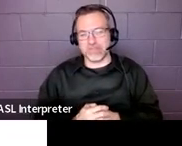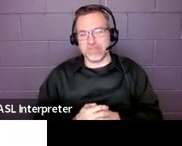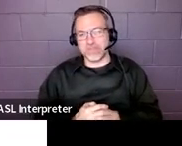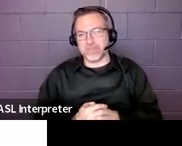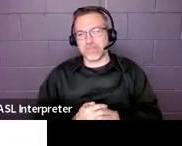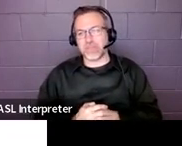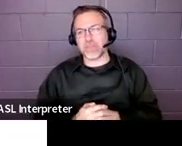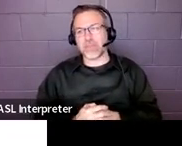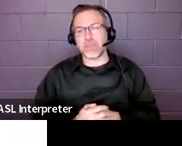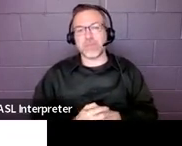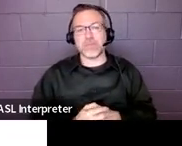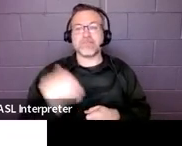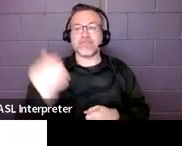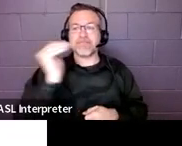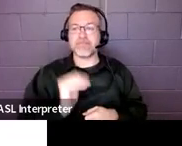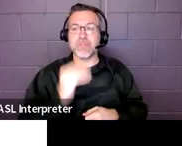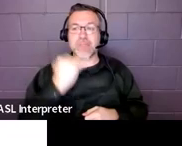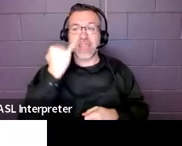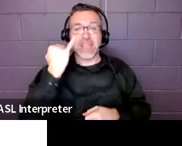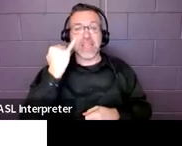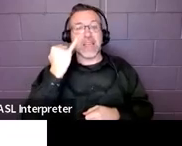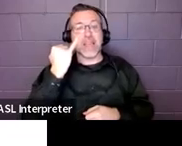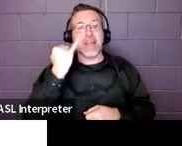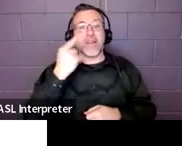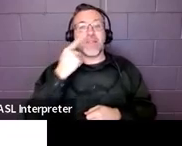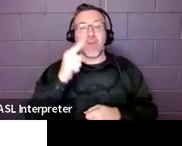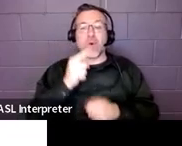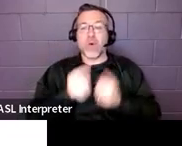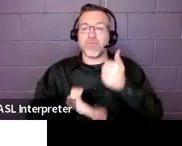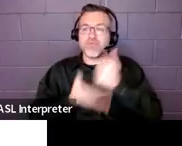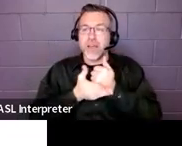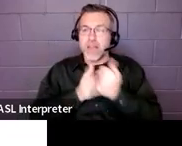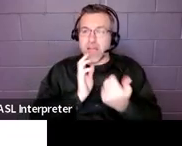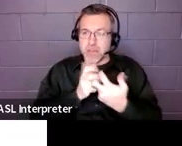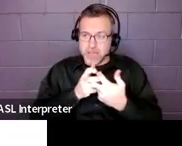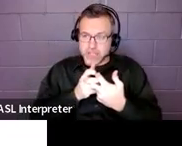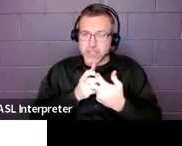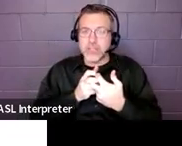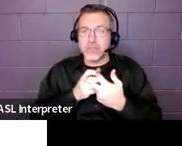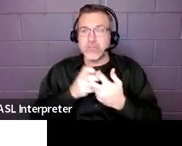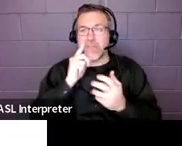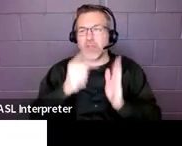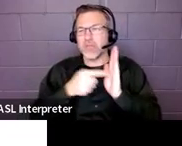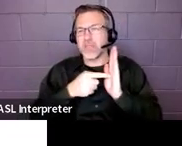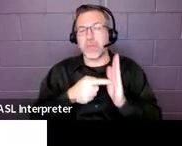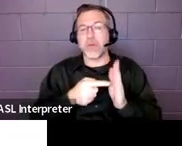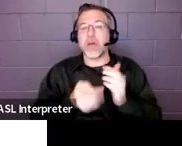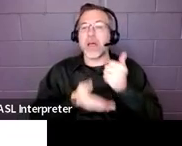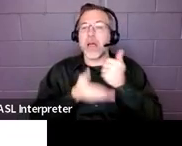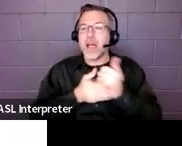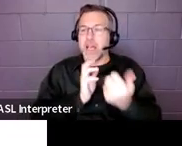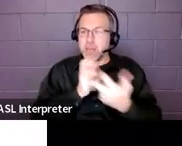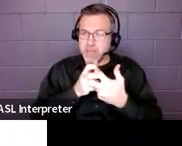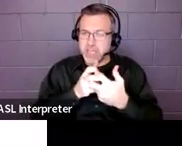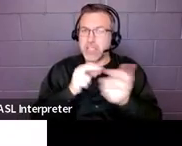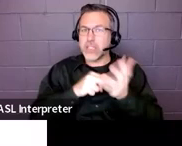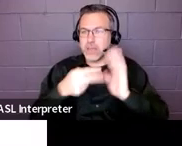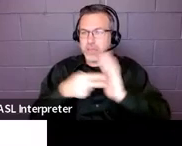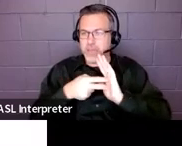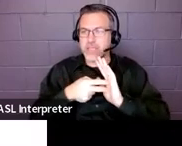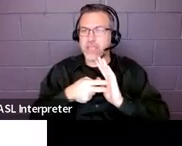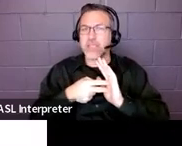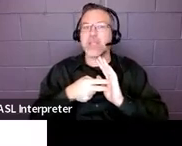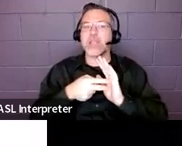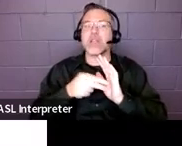So, if we're talking about an accommodation, for example, an accommodation means that you're changing